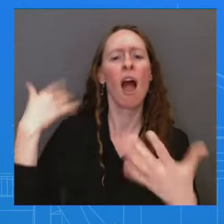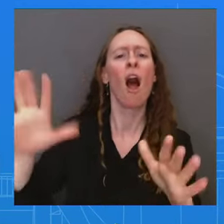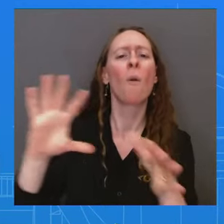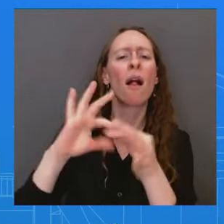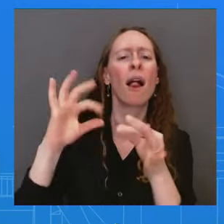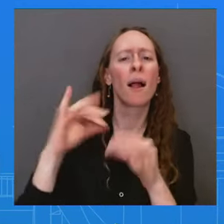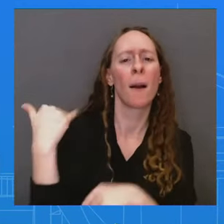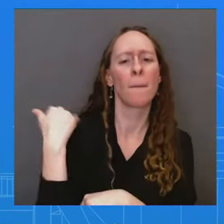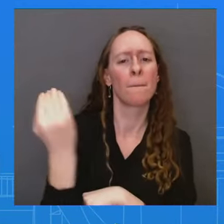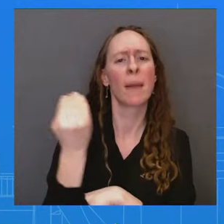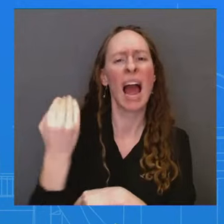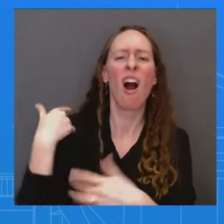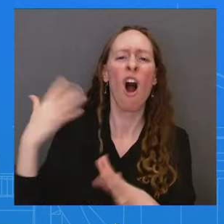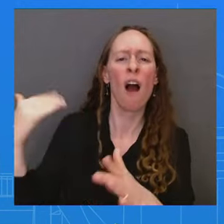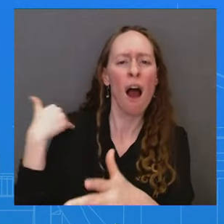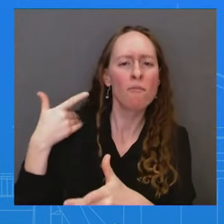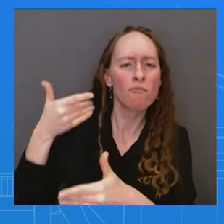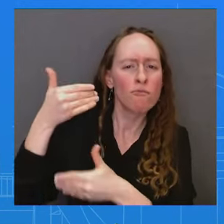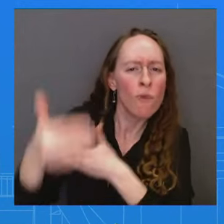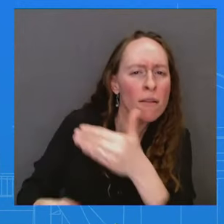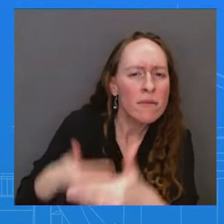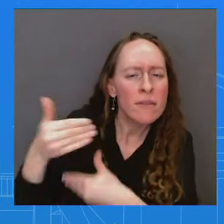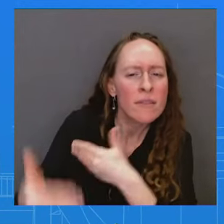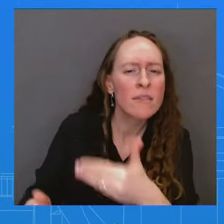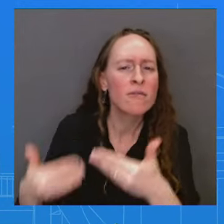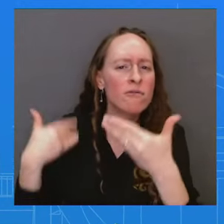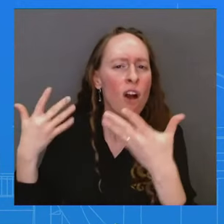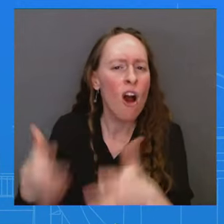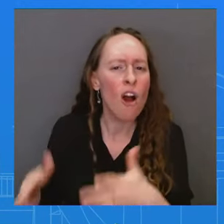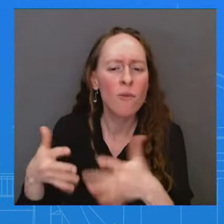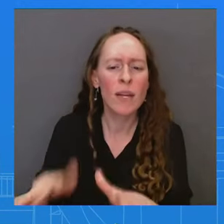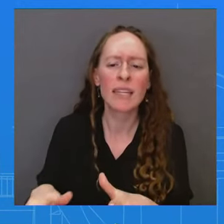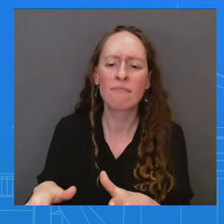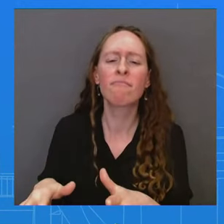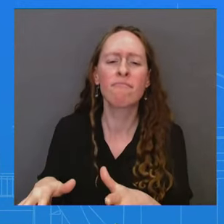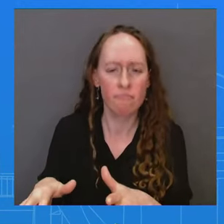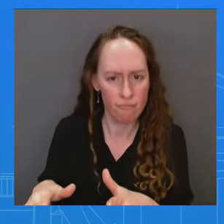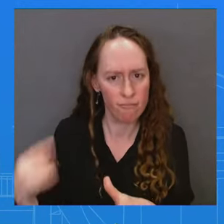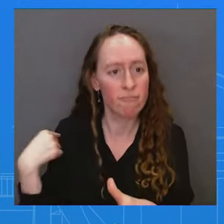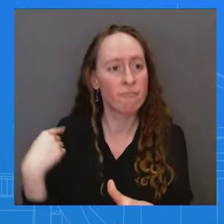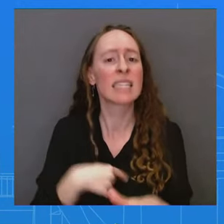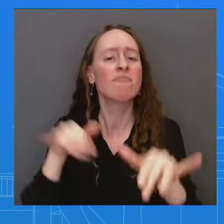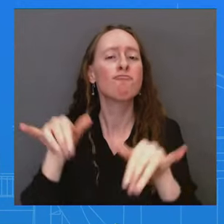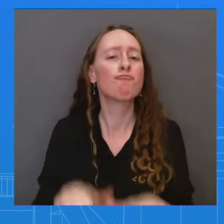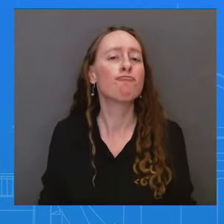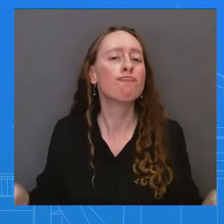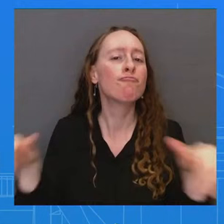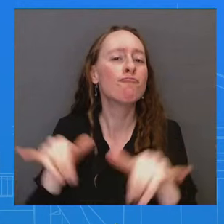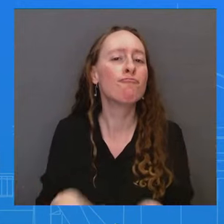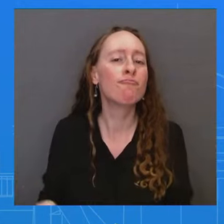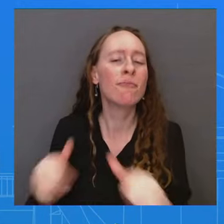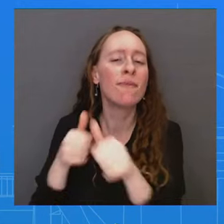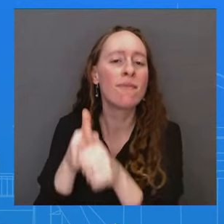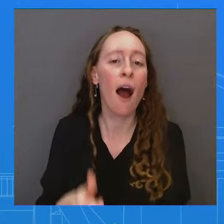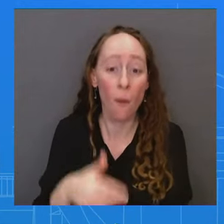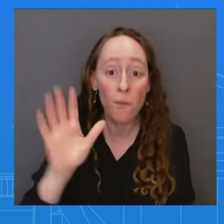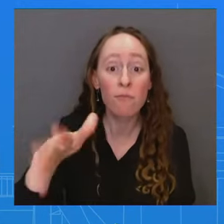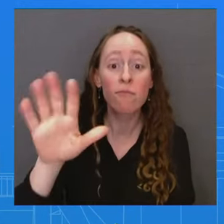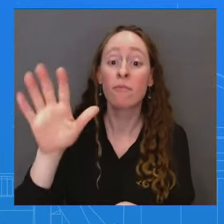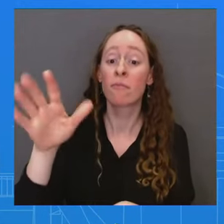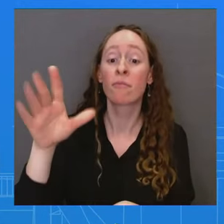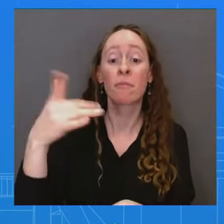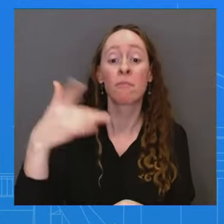location is tracked by the Situation Room. There is a check-in every morning where their general location